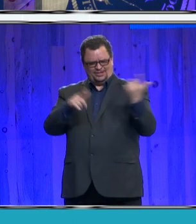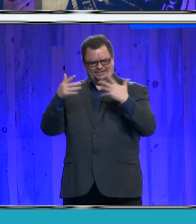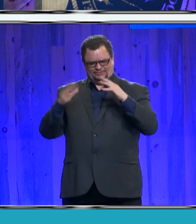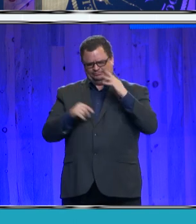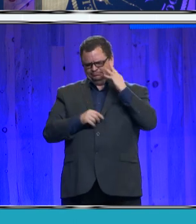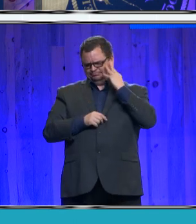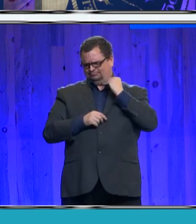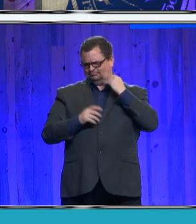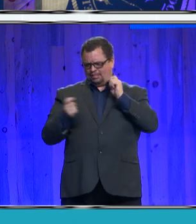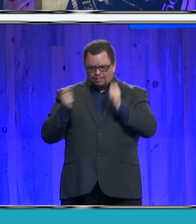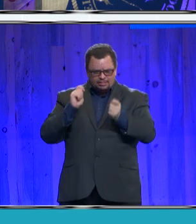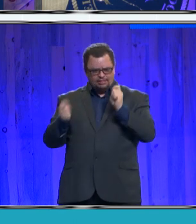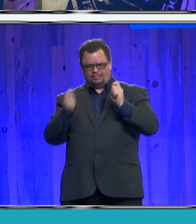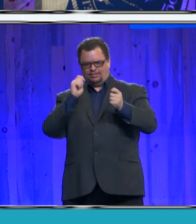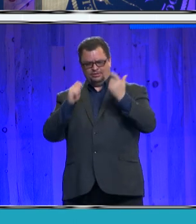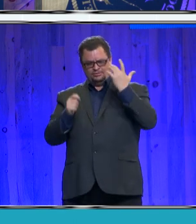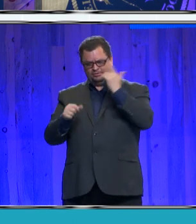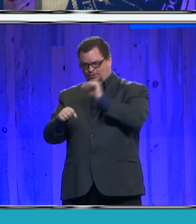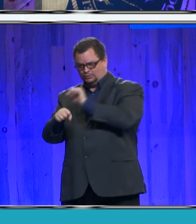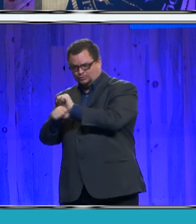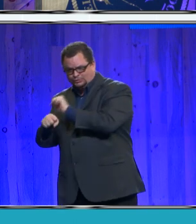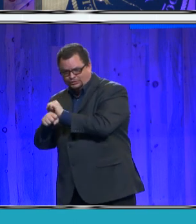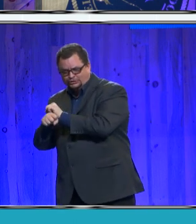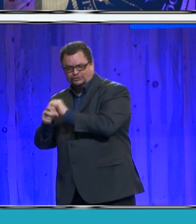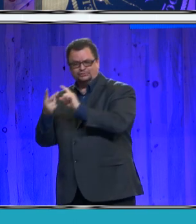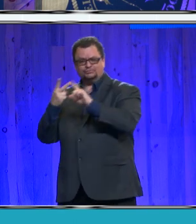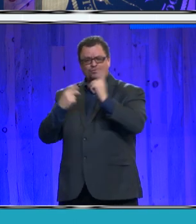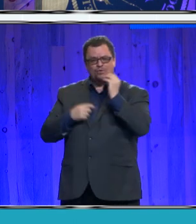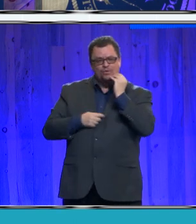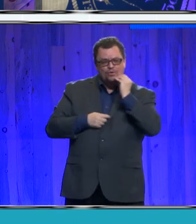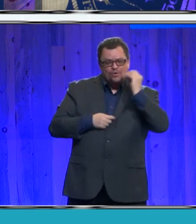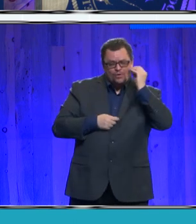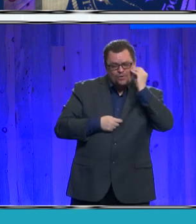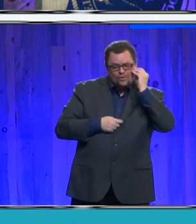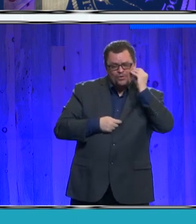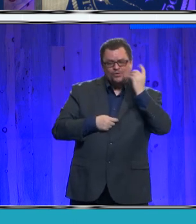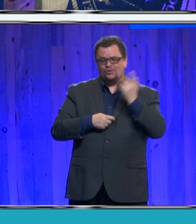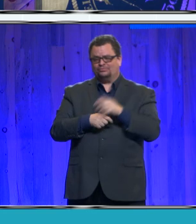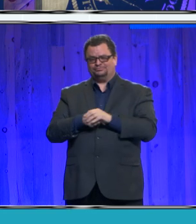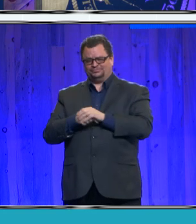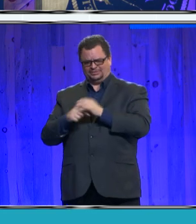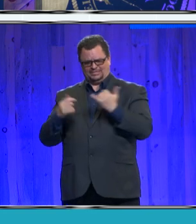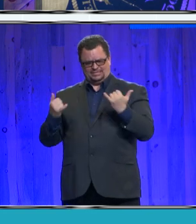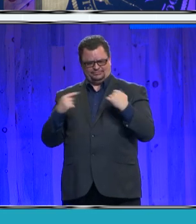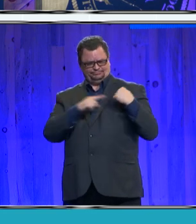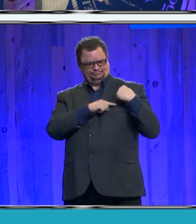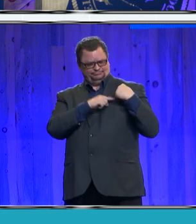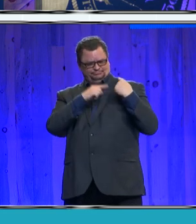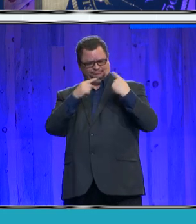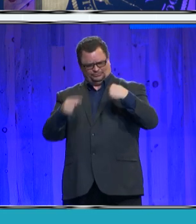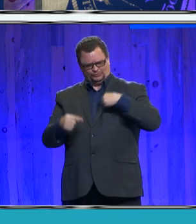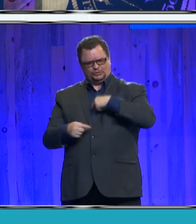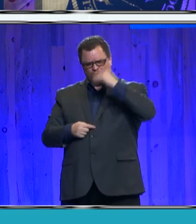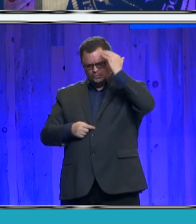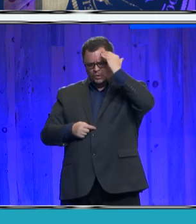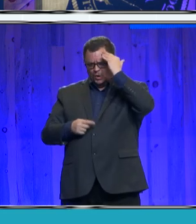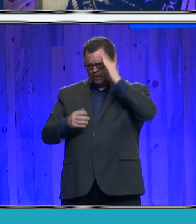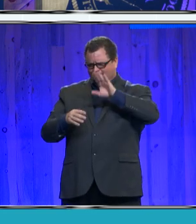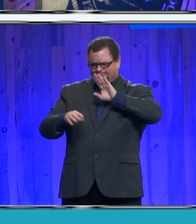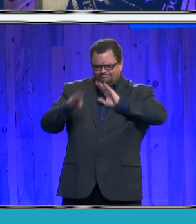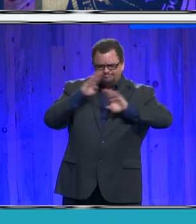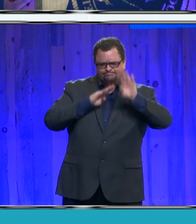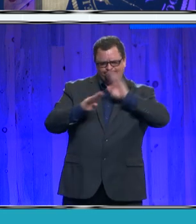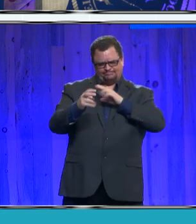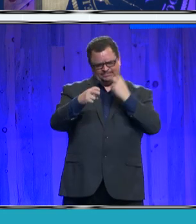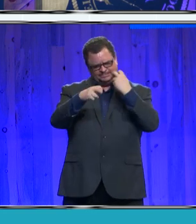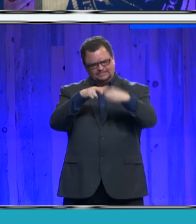in our communities this last year. In times like these, we are reminded that hardship is unavoidable, yet